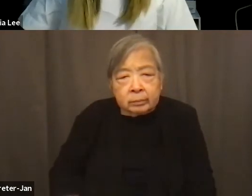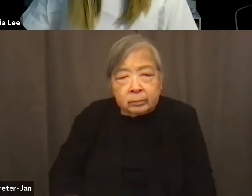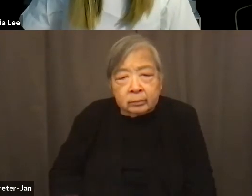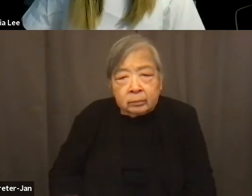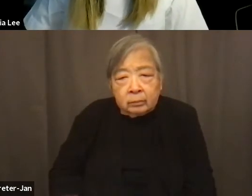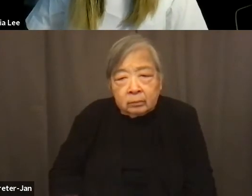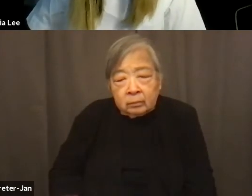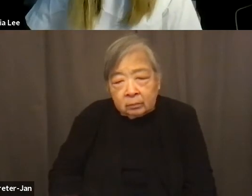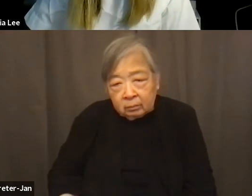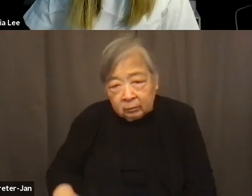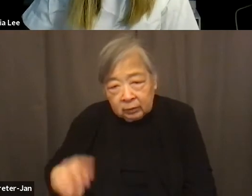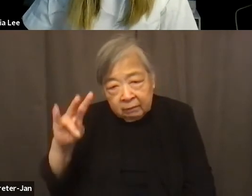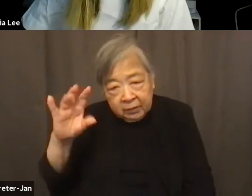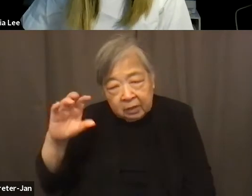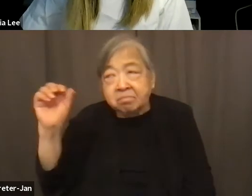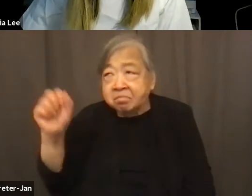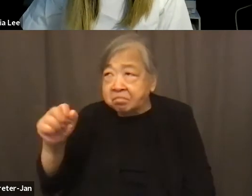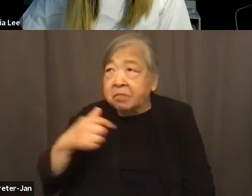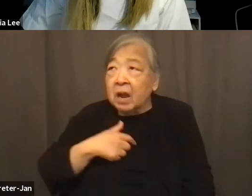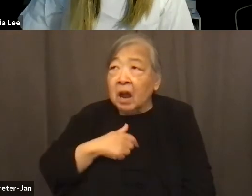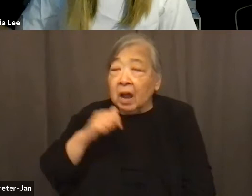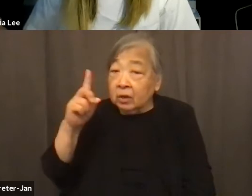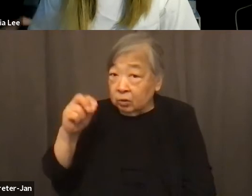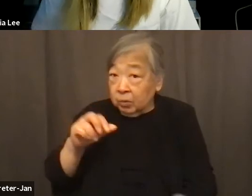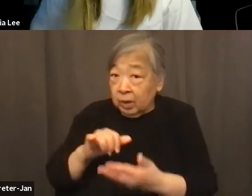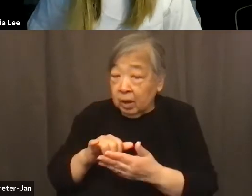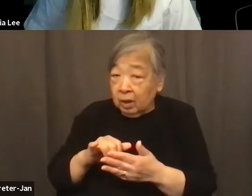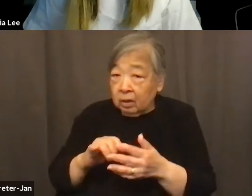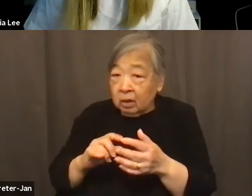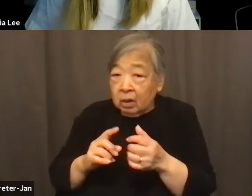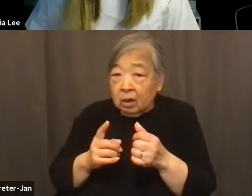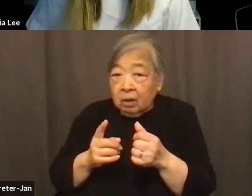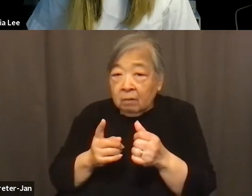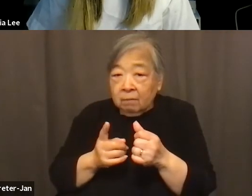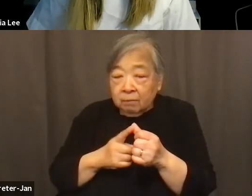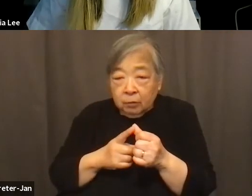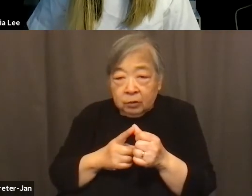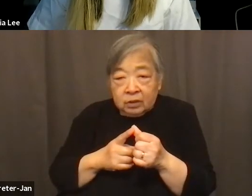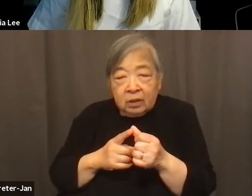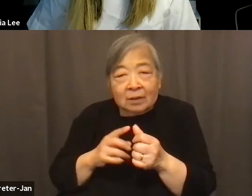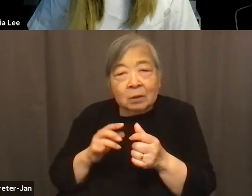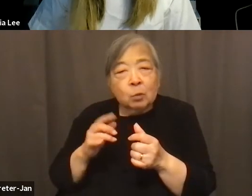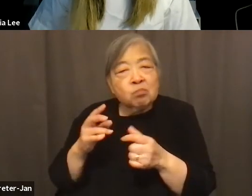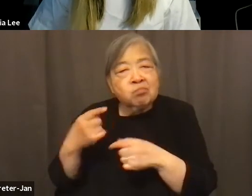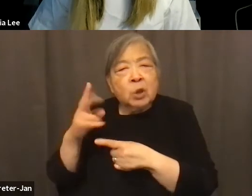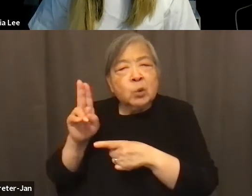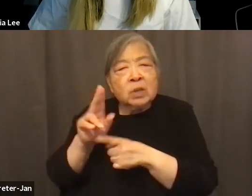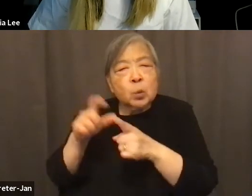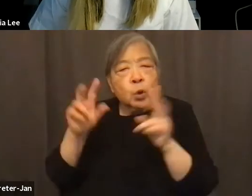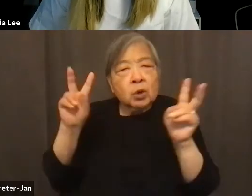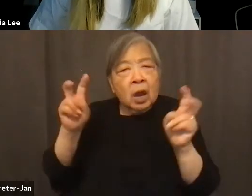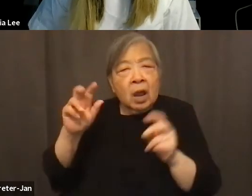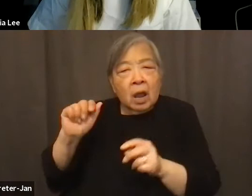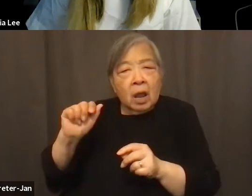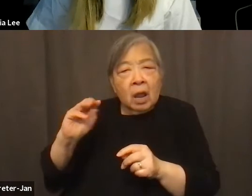Yeah, I can start. First is, you know, we kept saying a lot of the word, like, amplifying. It's so important